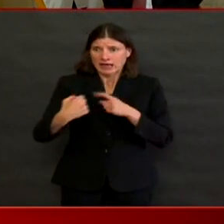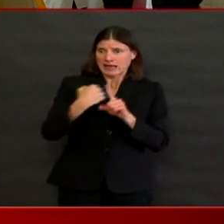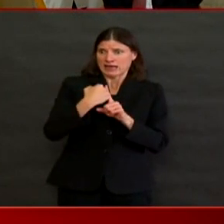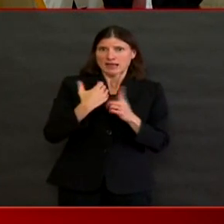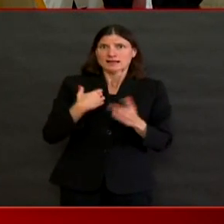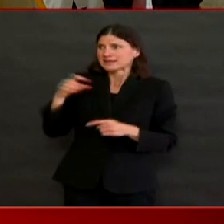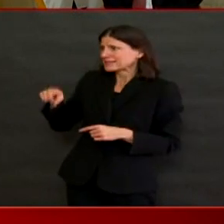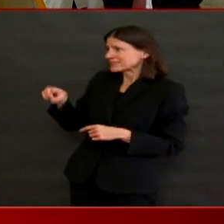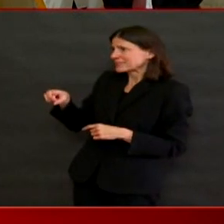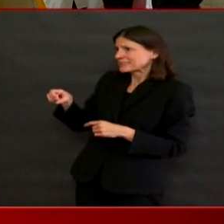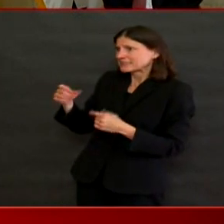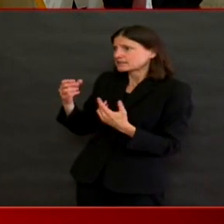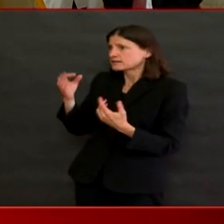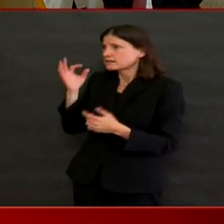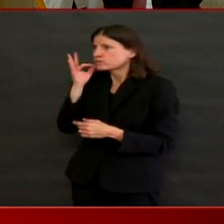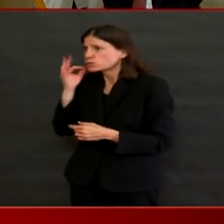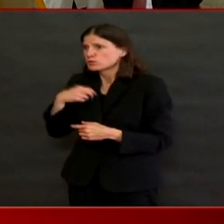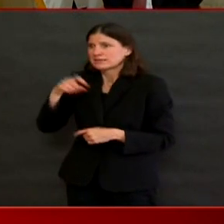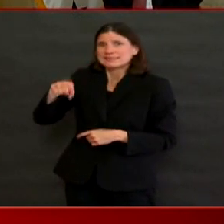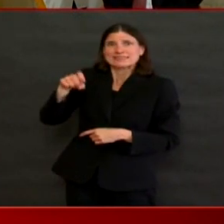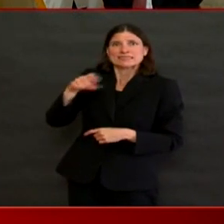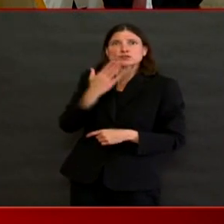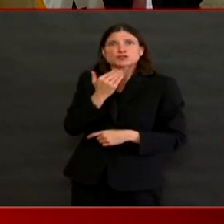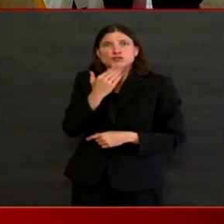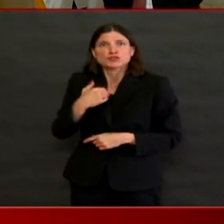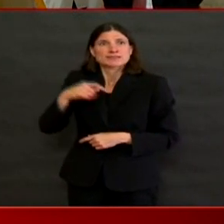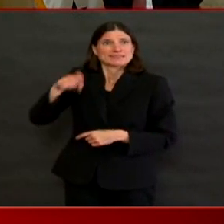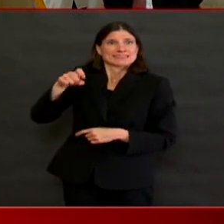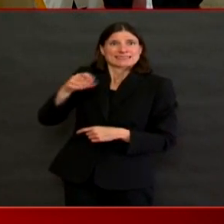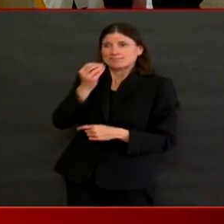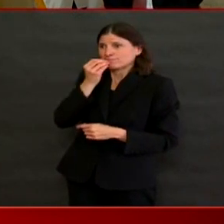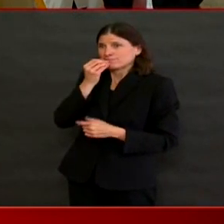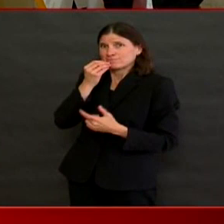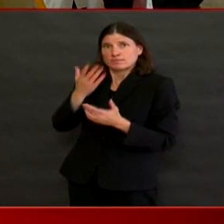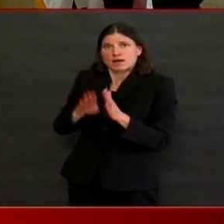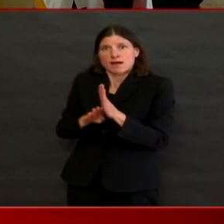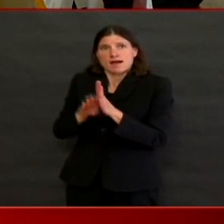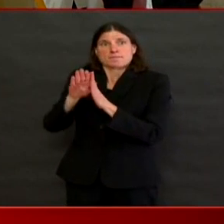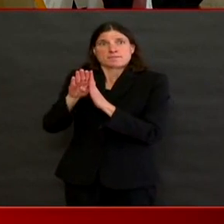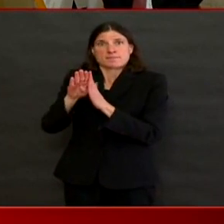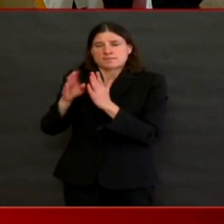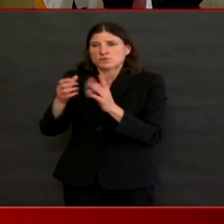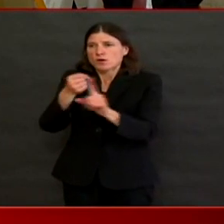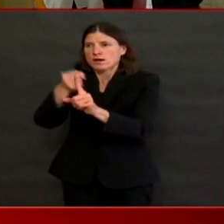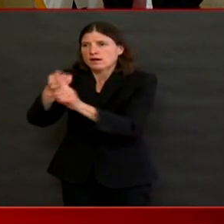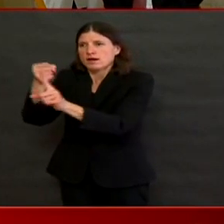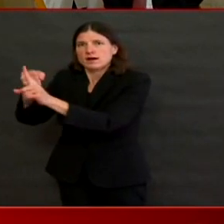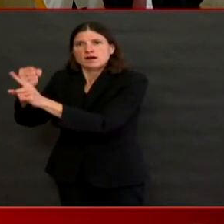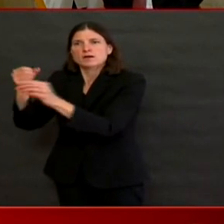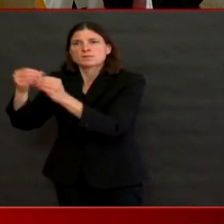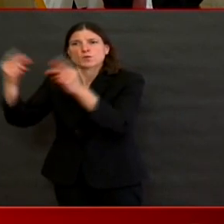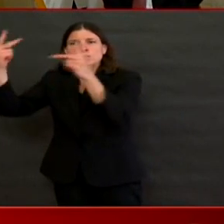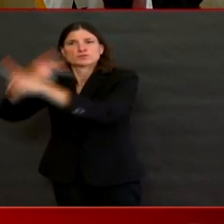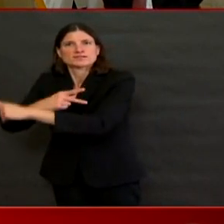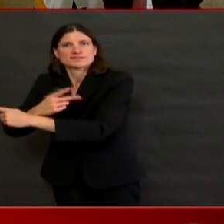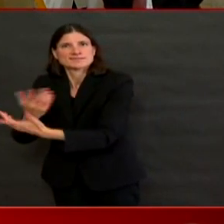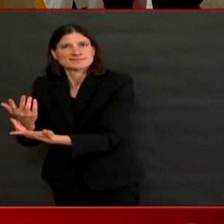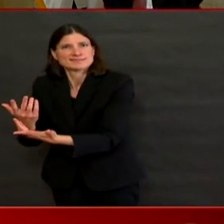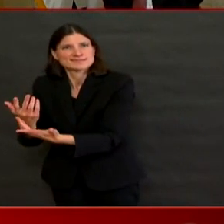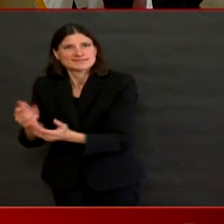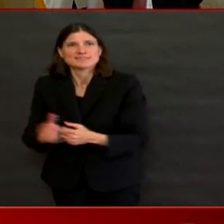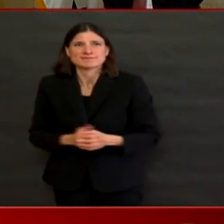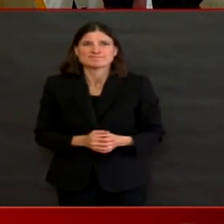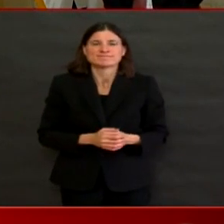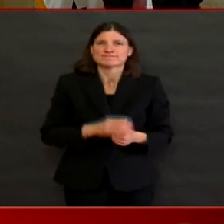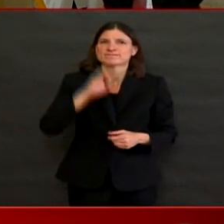and that they are challenging for everyone, we know that it can be even more challenging for people